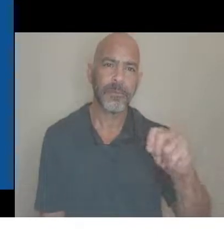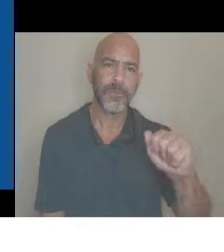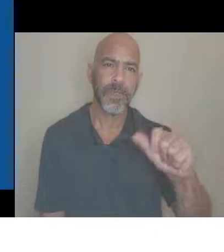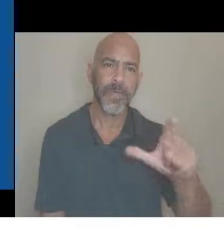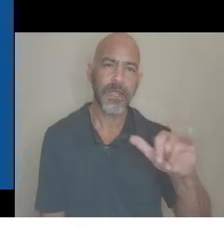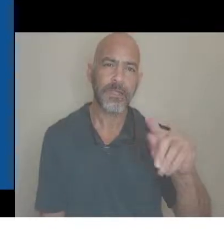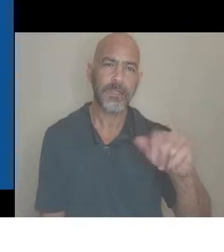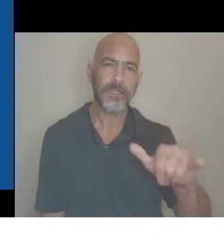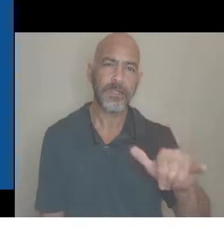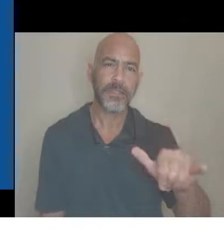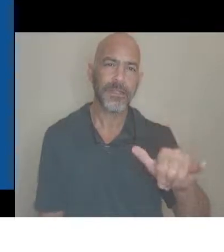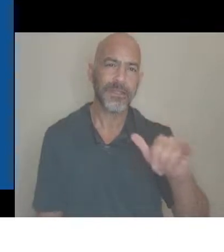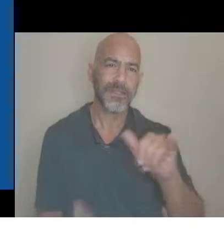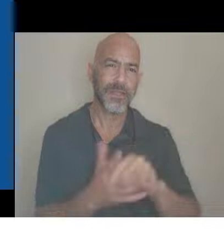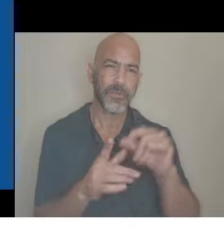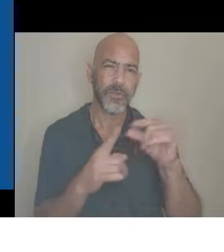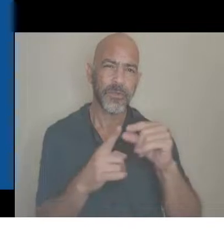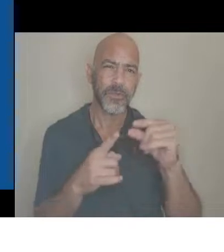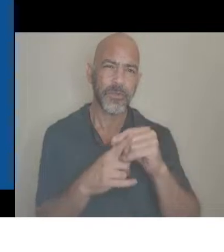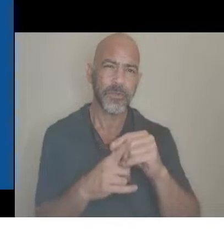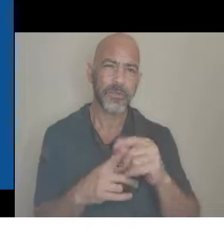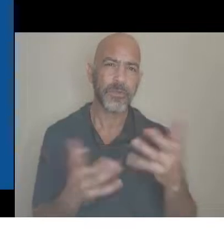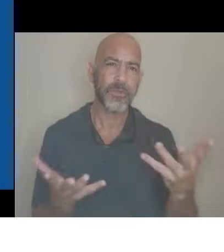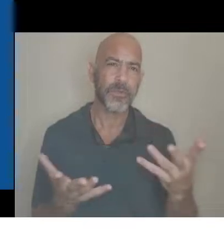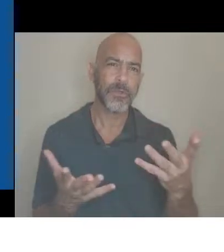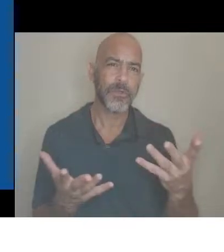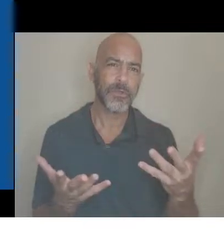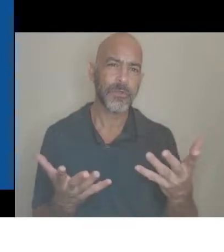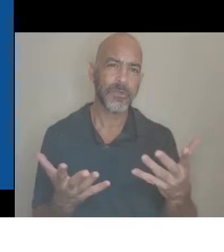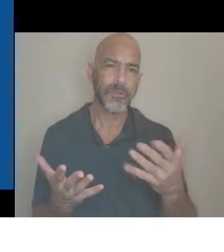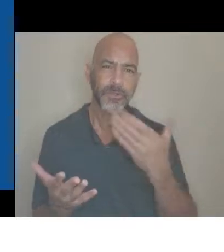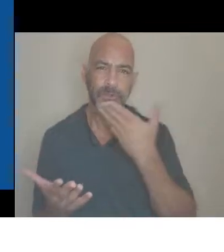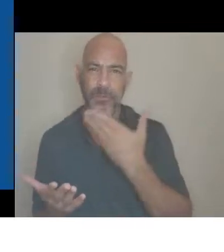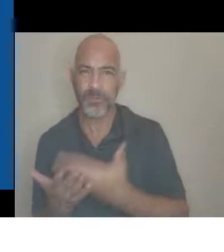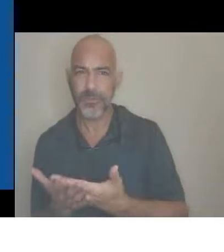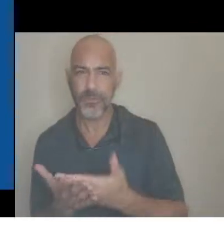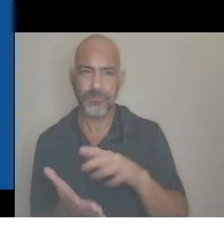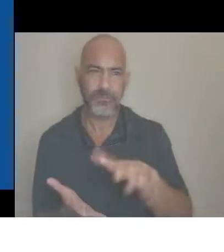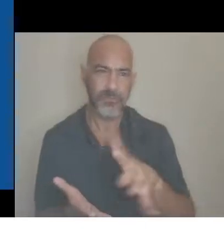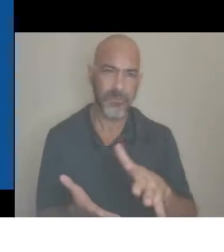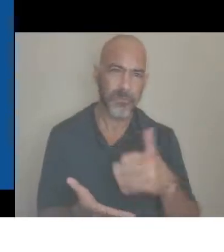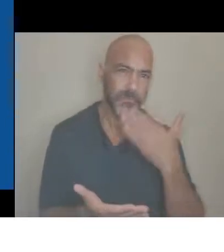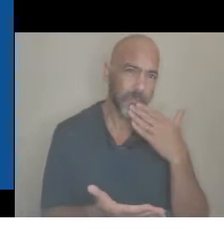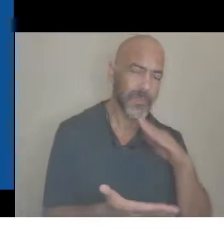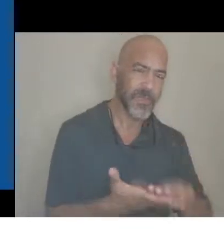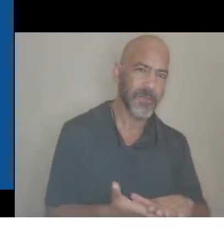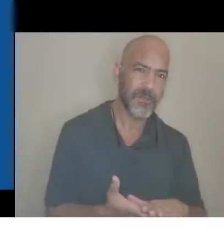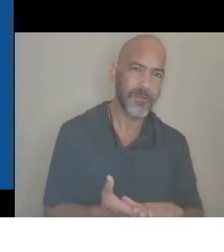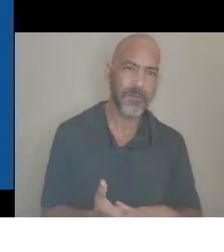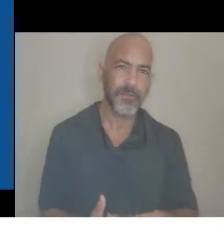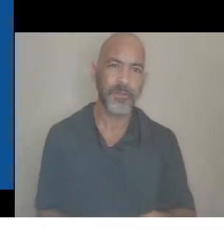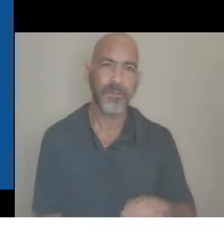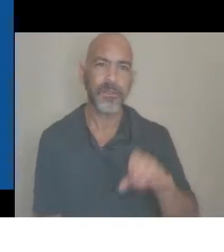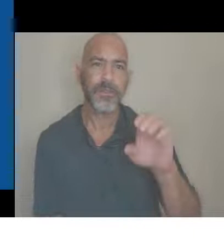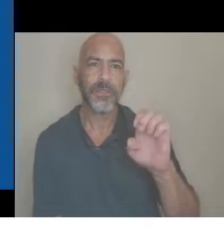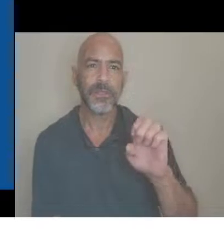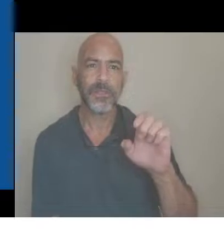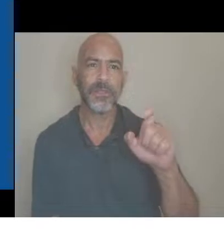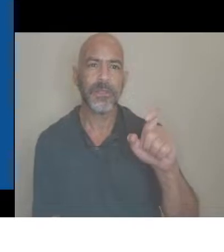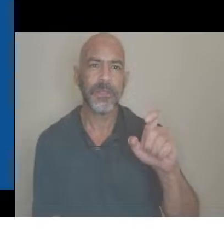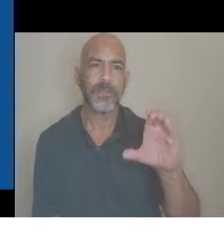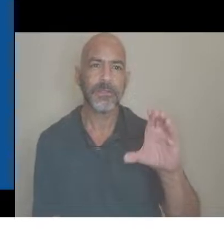under? And so what I would say is exceptionalities for those of you in Louisiana